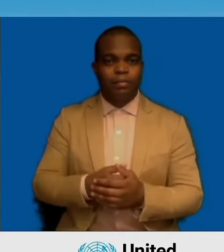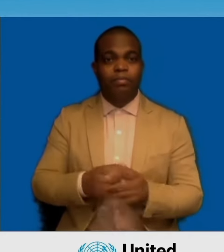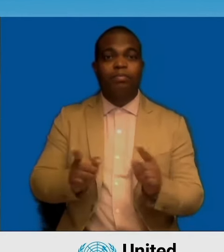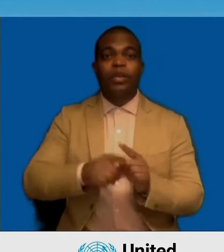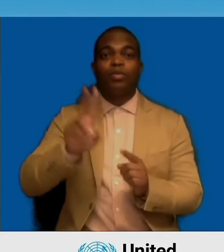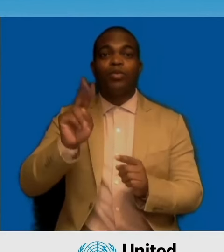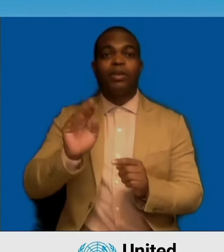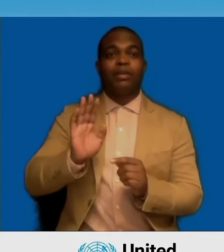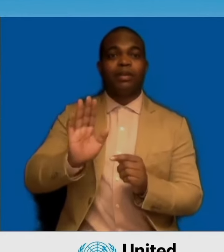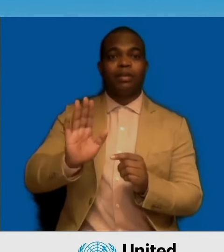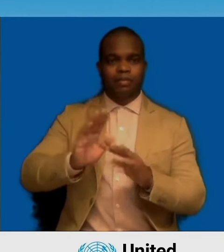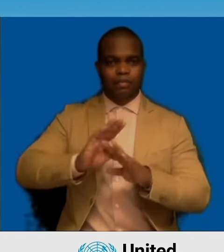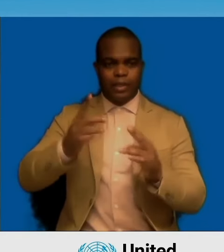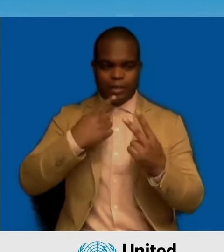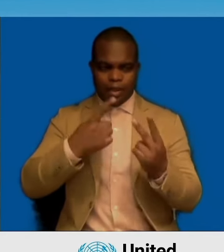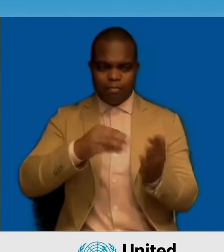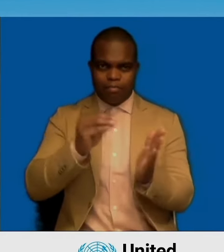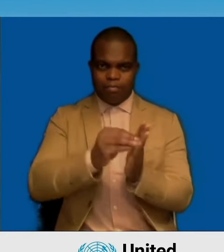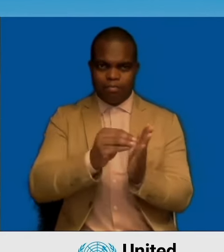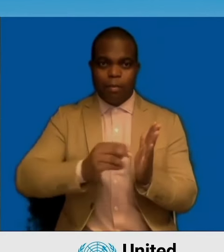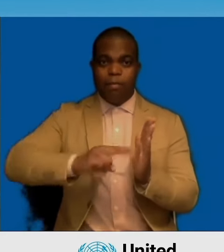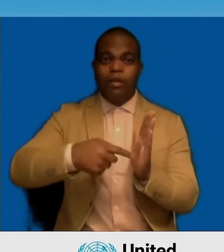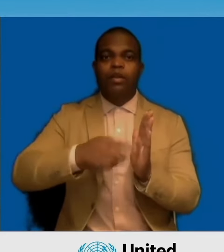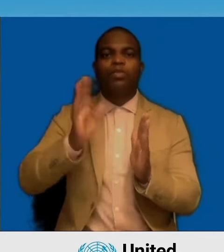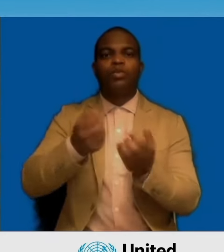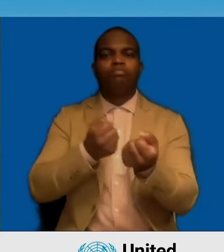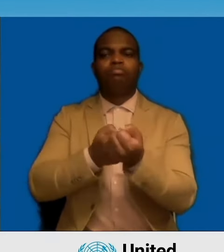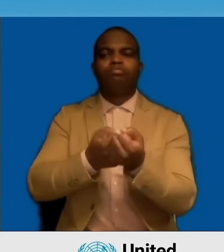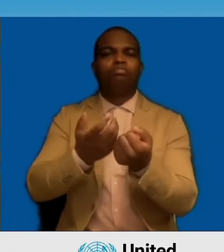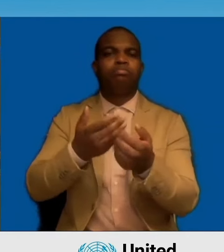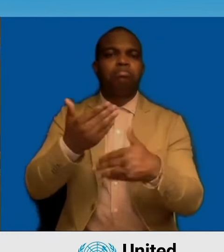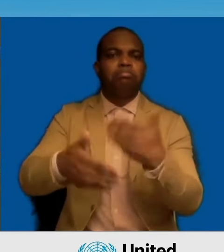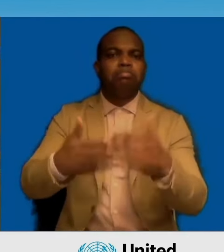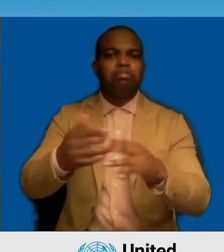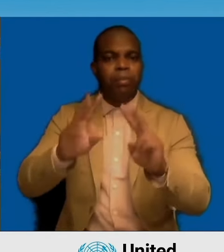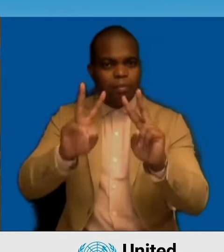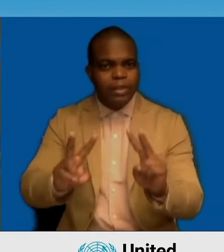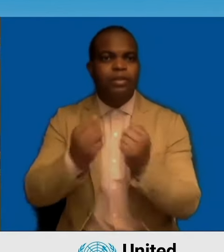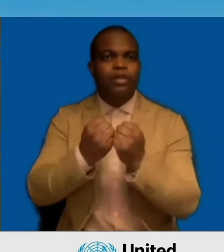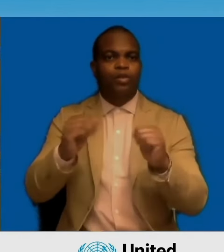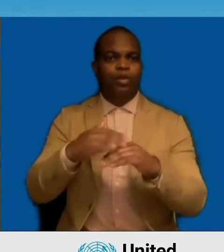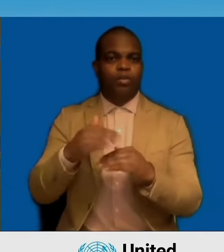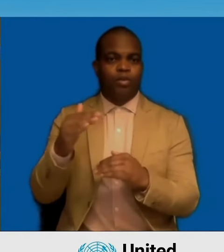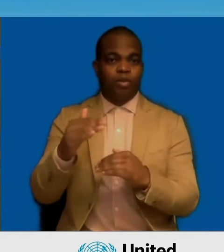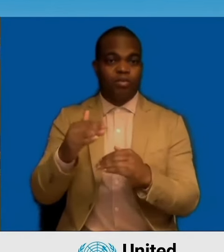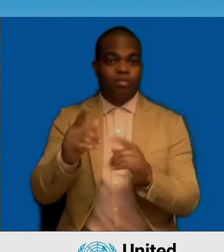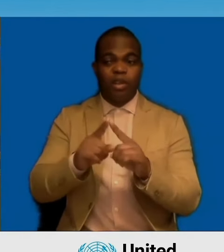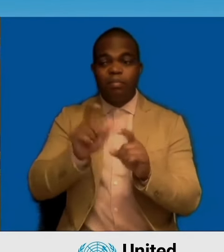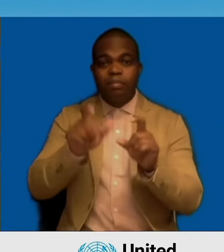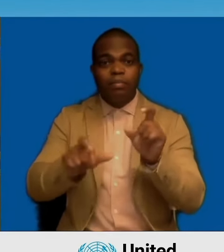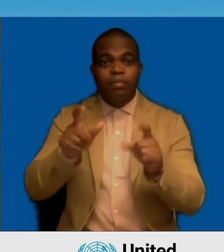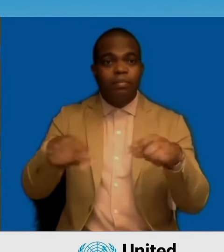for fairness and equality, for resilience from crises and disasters, and for empowering individuals and all communities